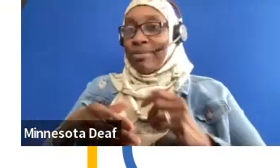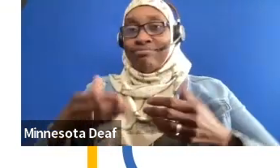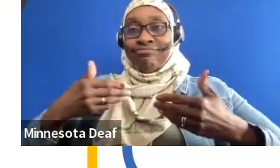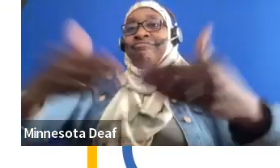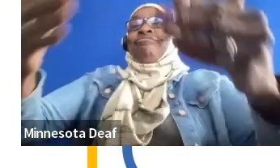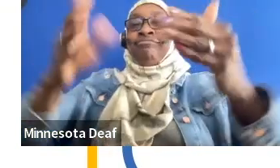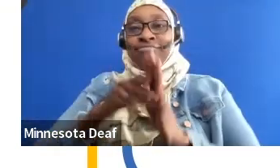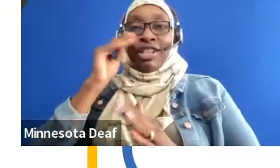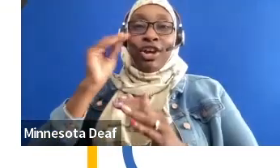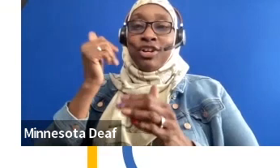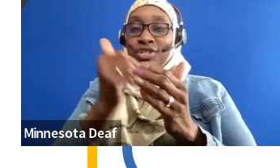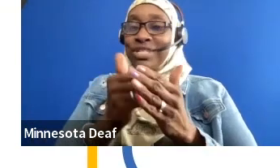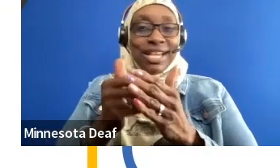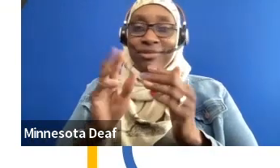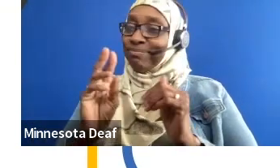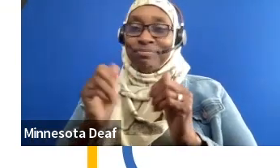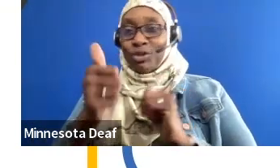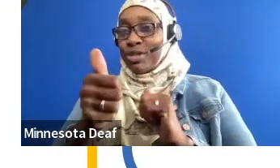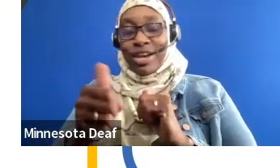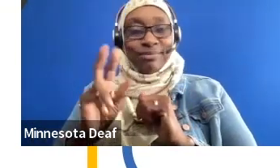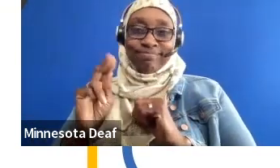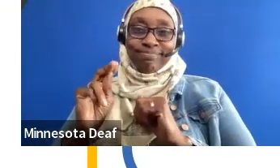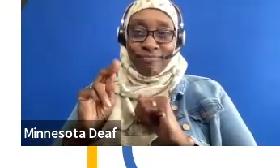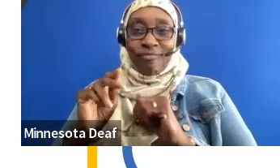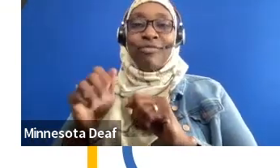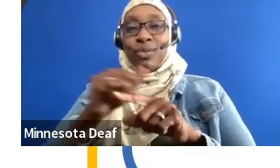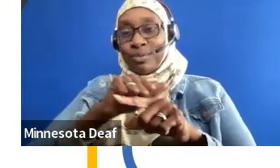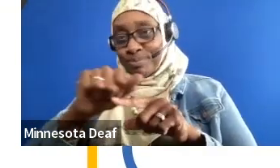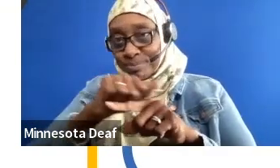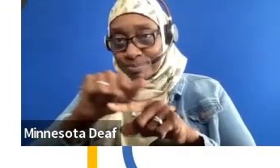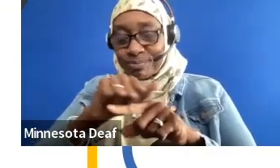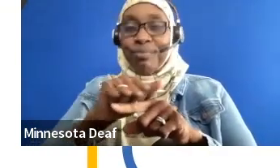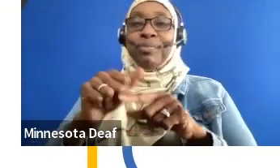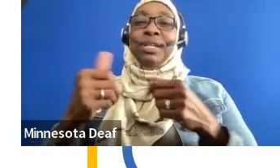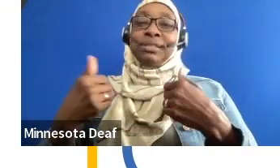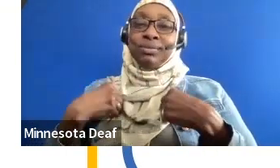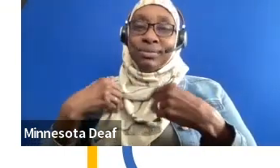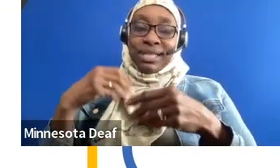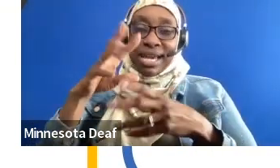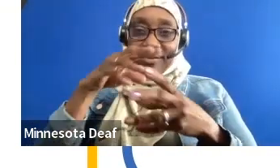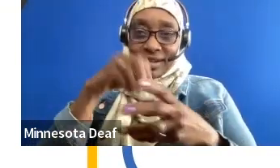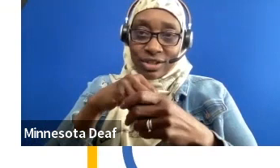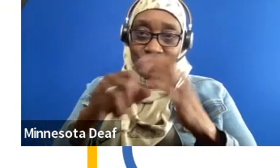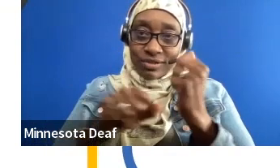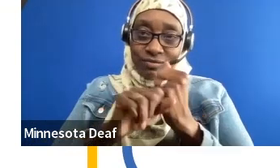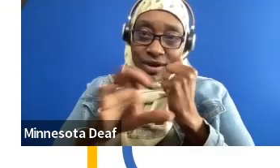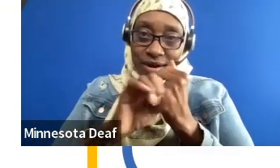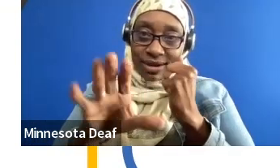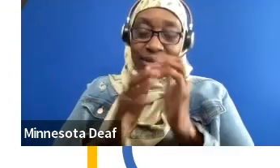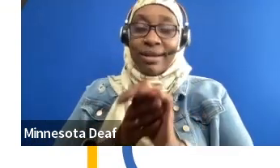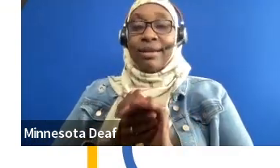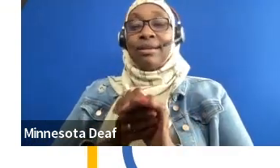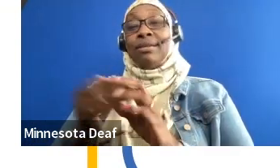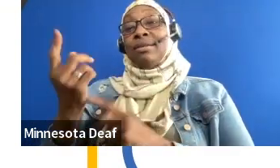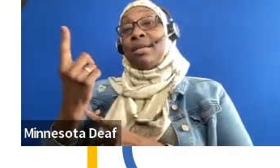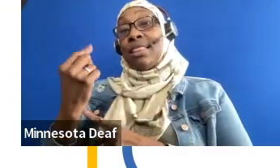resources you need? And we have inclusive marketing, right? We were here at Northeastern last summer. We go to a bunch of different